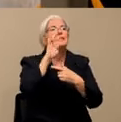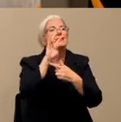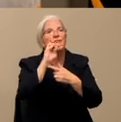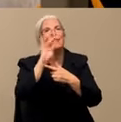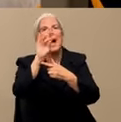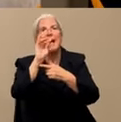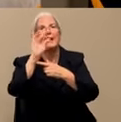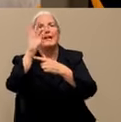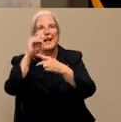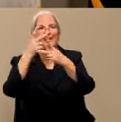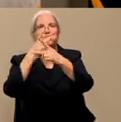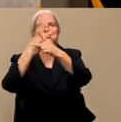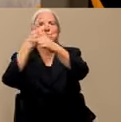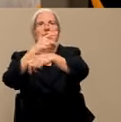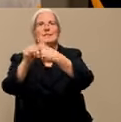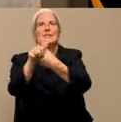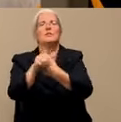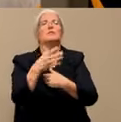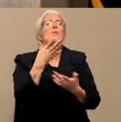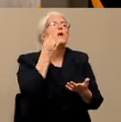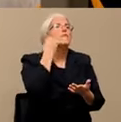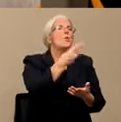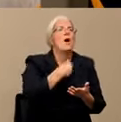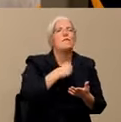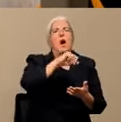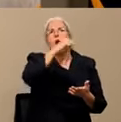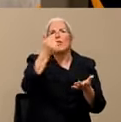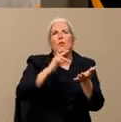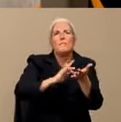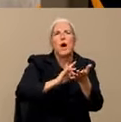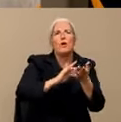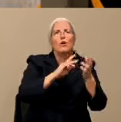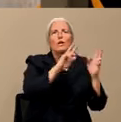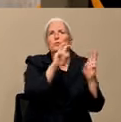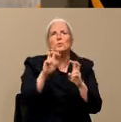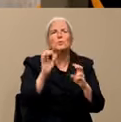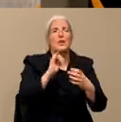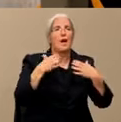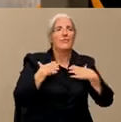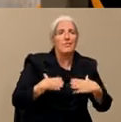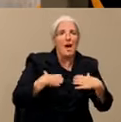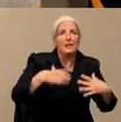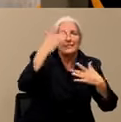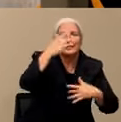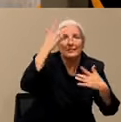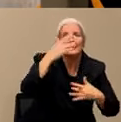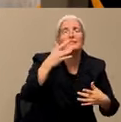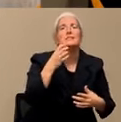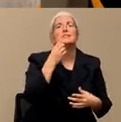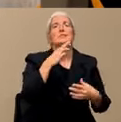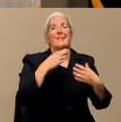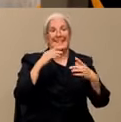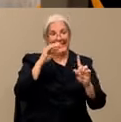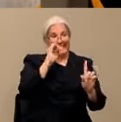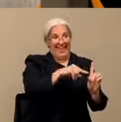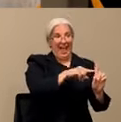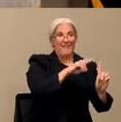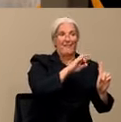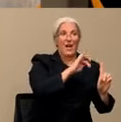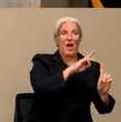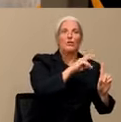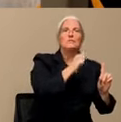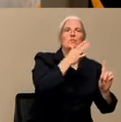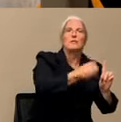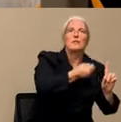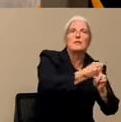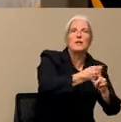medical conditions, a lung disease, it's a lung virus, so people with lung disease who already have lung problems, don't do as